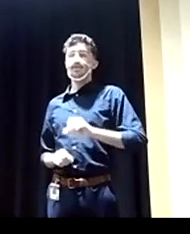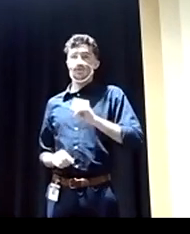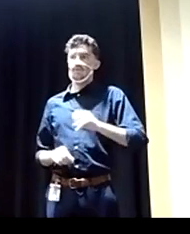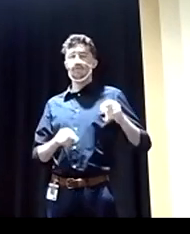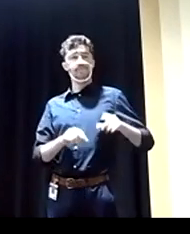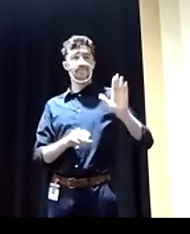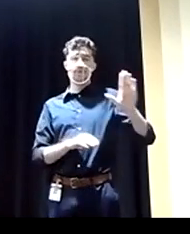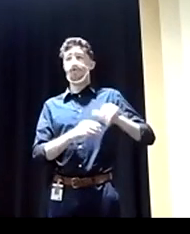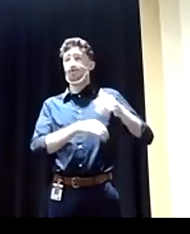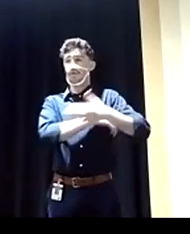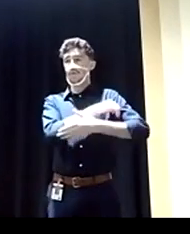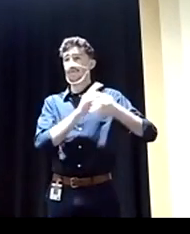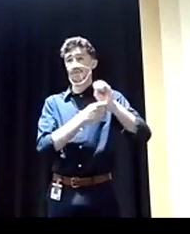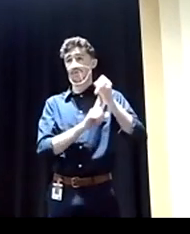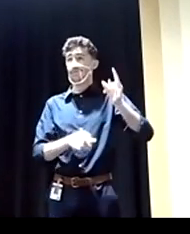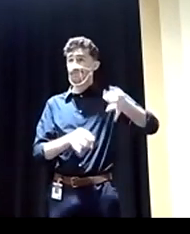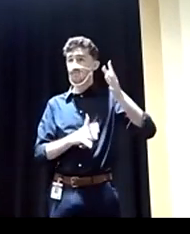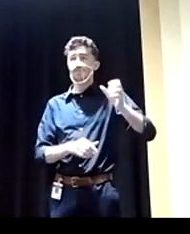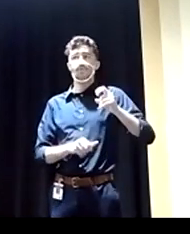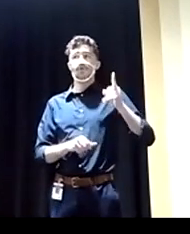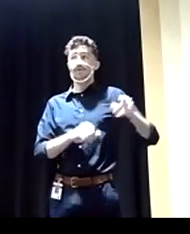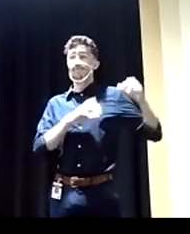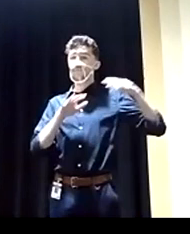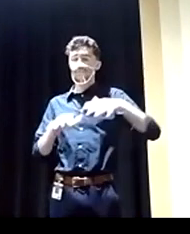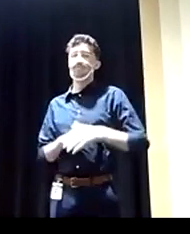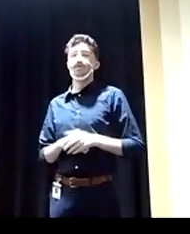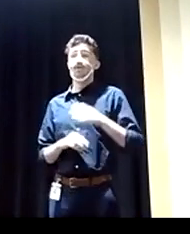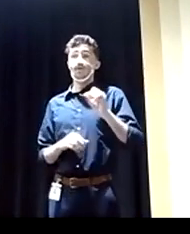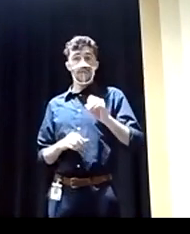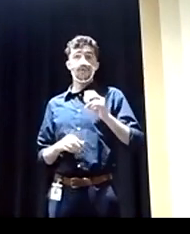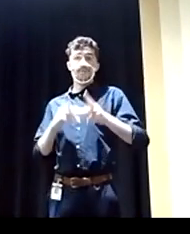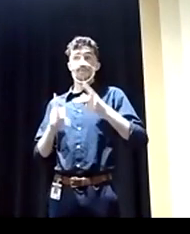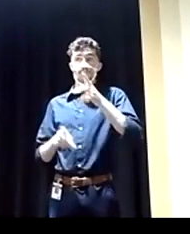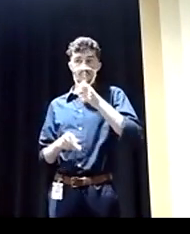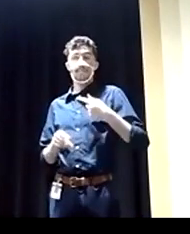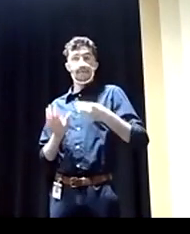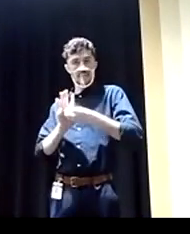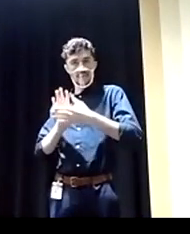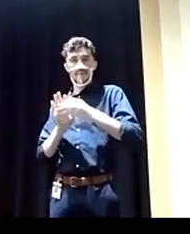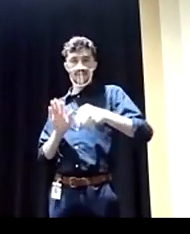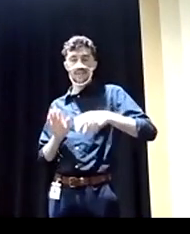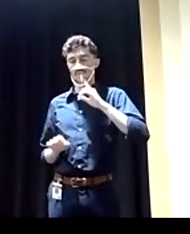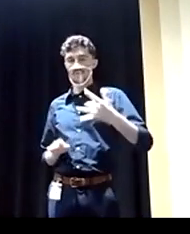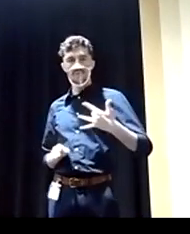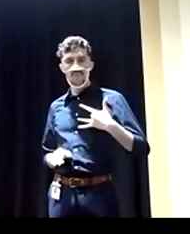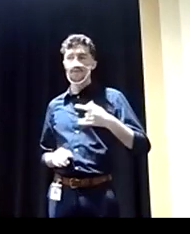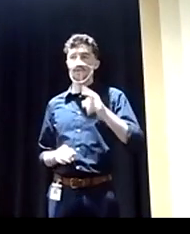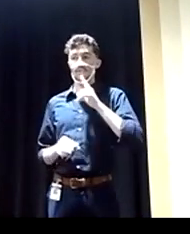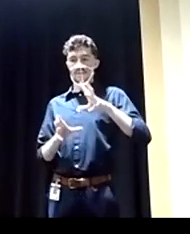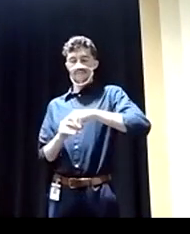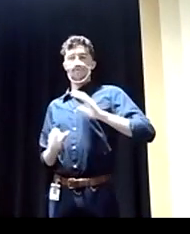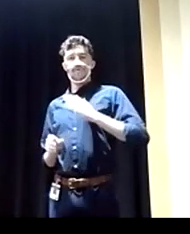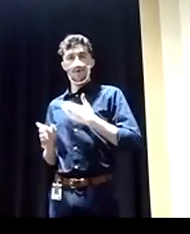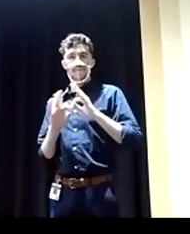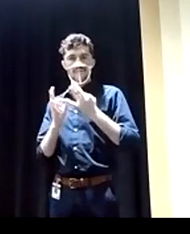So the the plight of refugees and and immigrants and undocumented is very near and dear. In fact it's very part of the DNA of of our